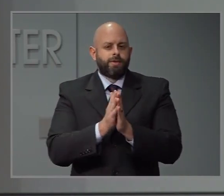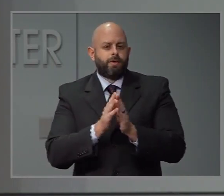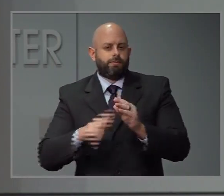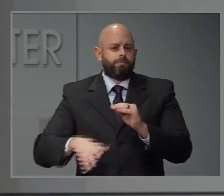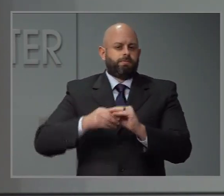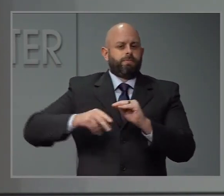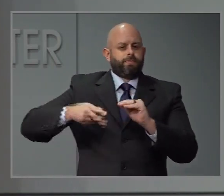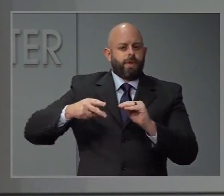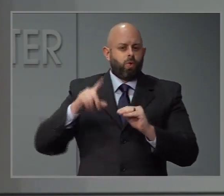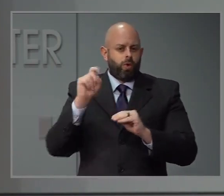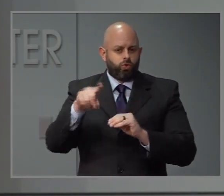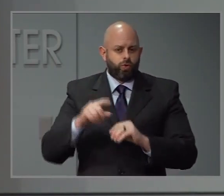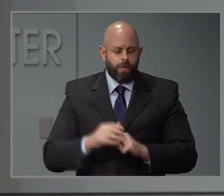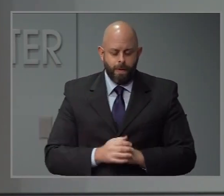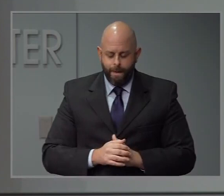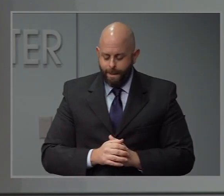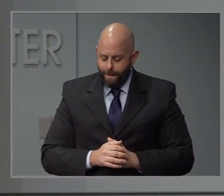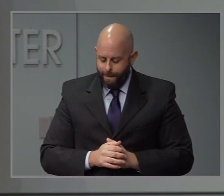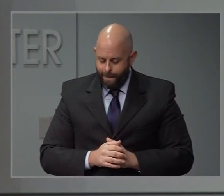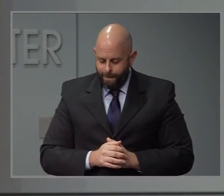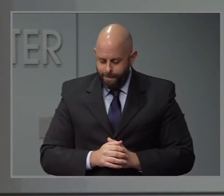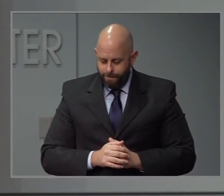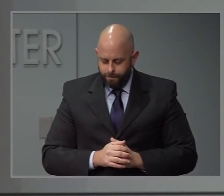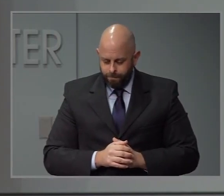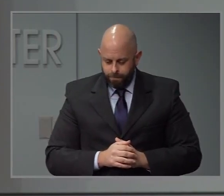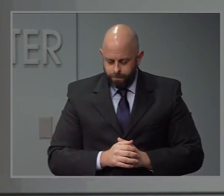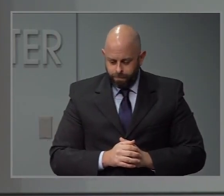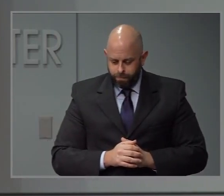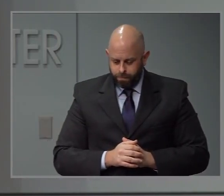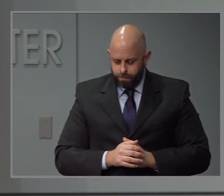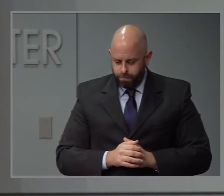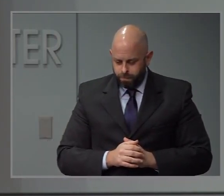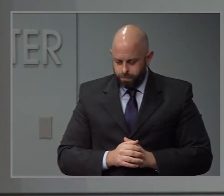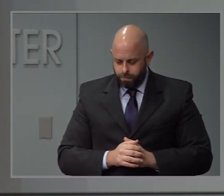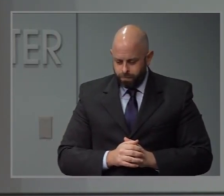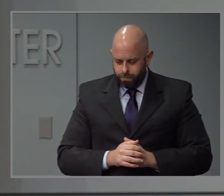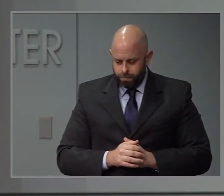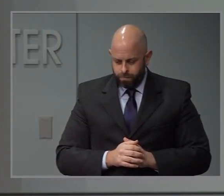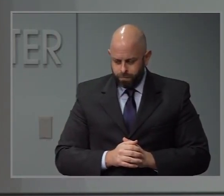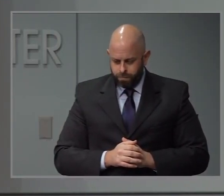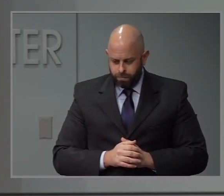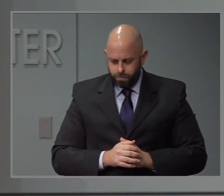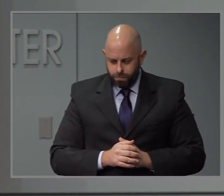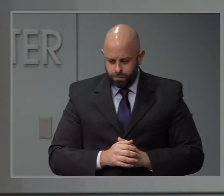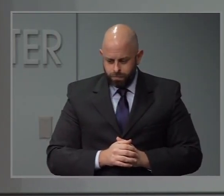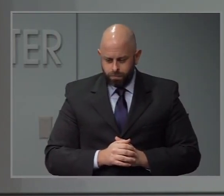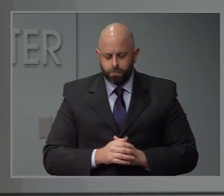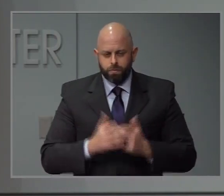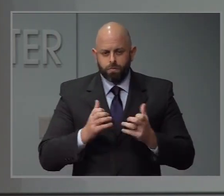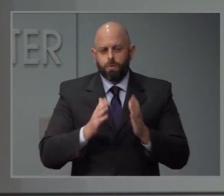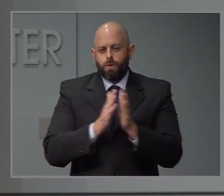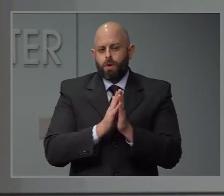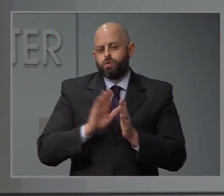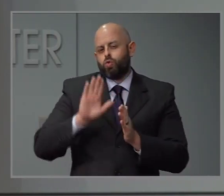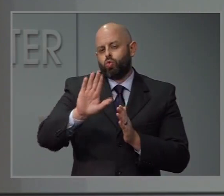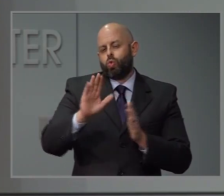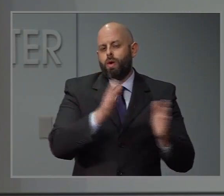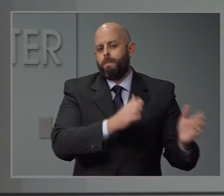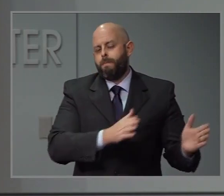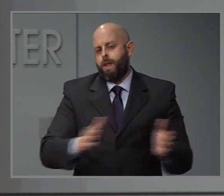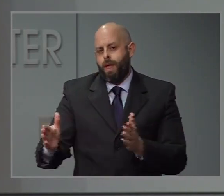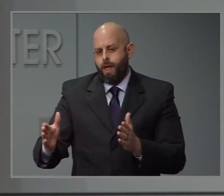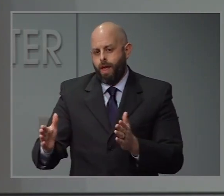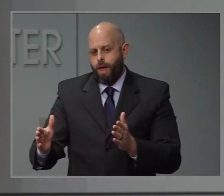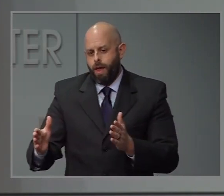I wanted to ask about the what what the plan is for doing wider